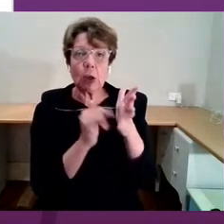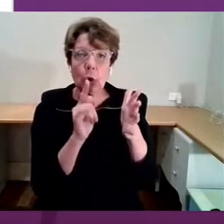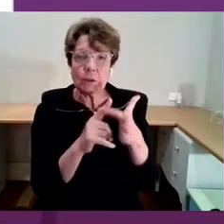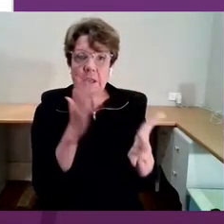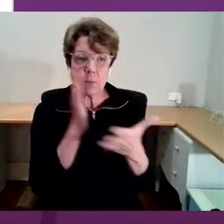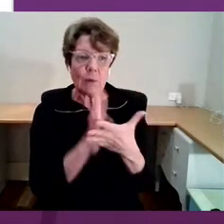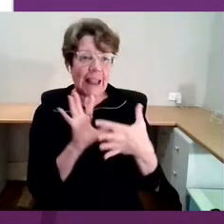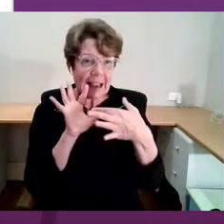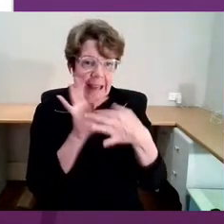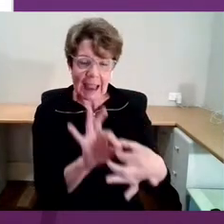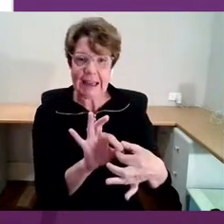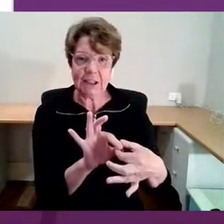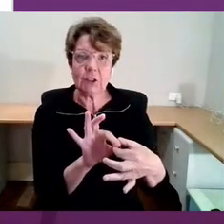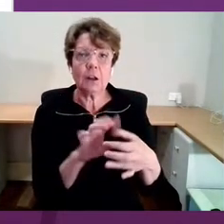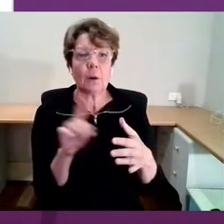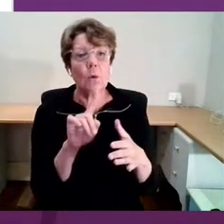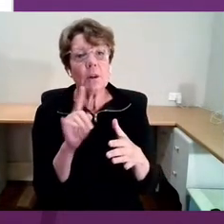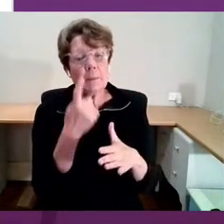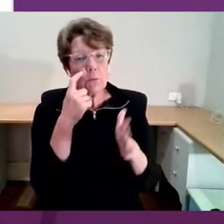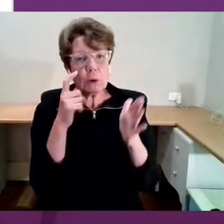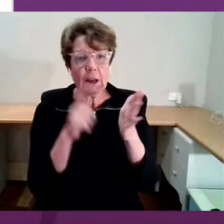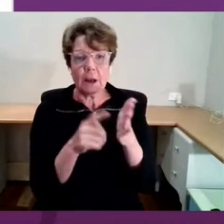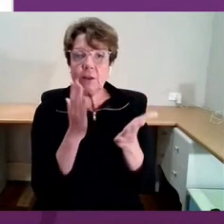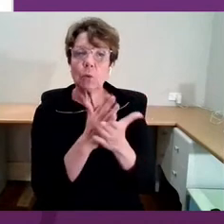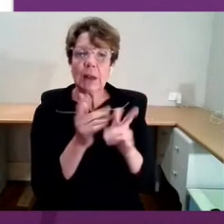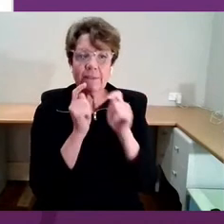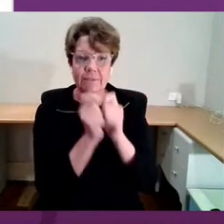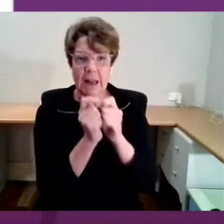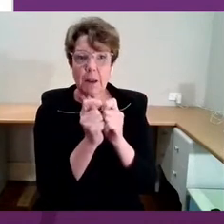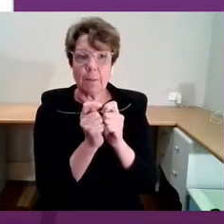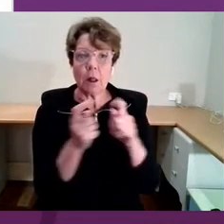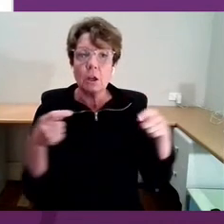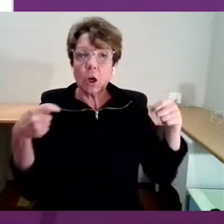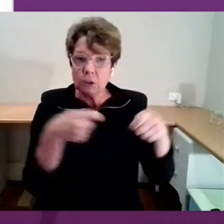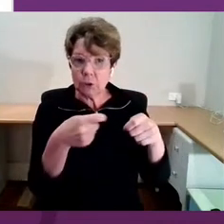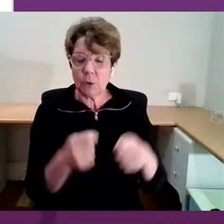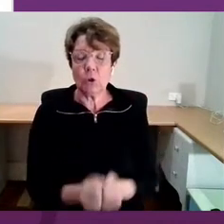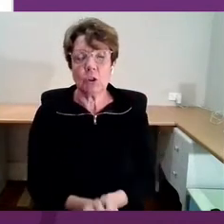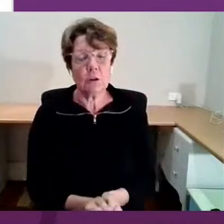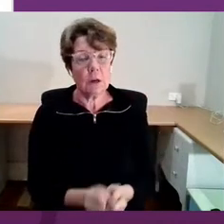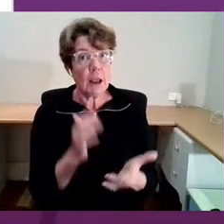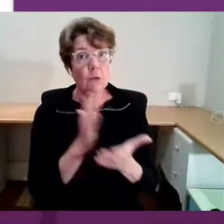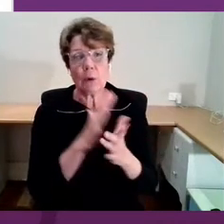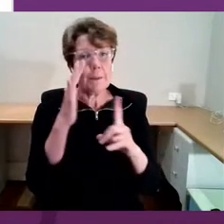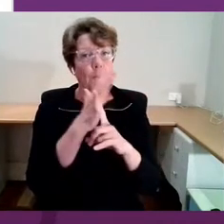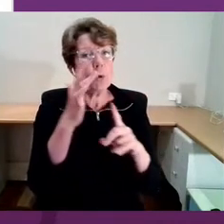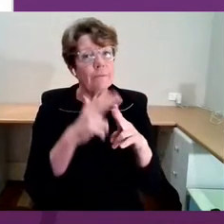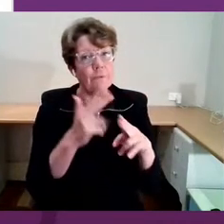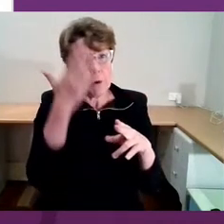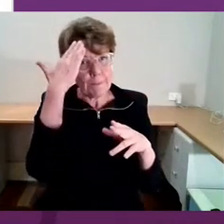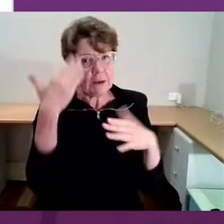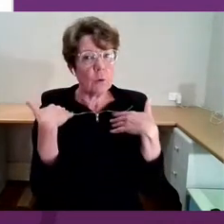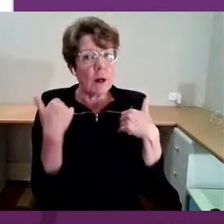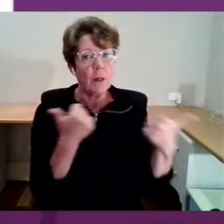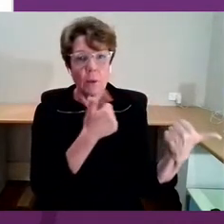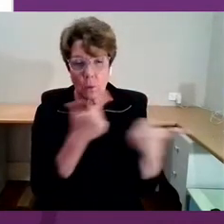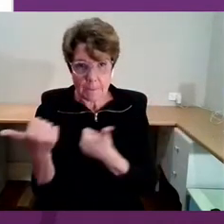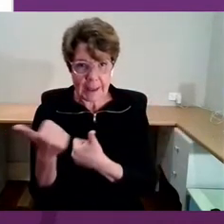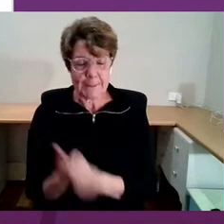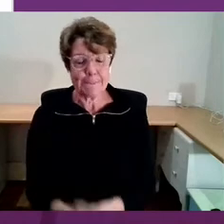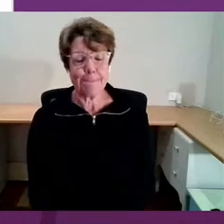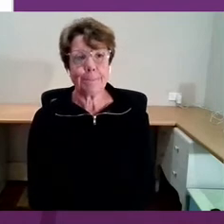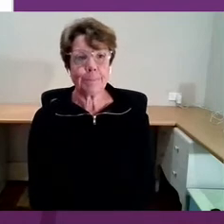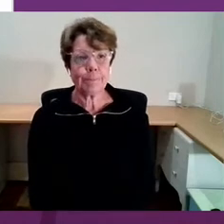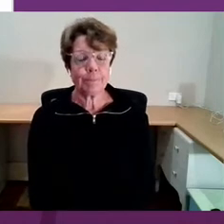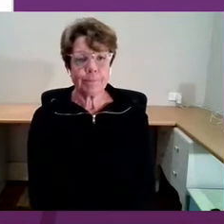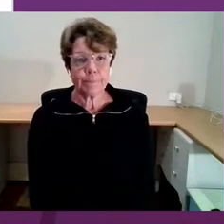what is recognised as being a valuable contribution, underpins our mental health and wellbeing. I've seen that in particular, as